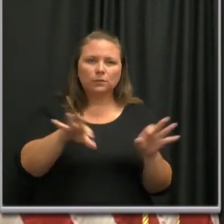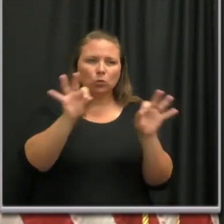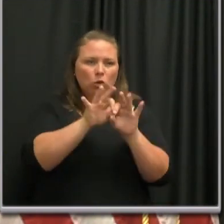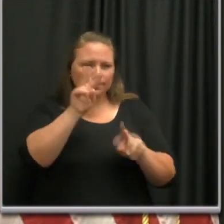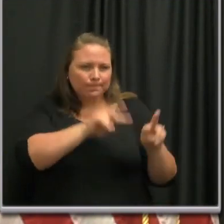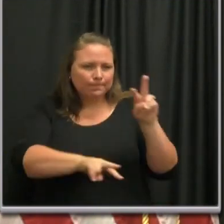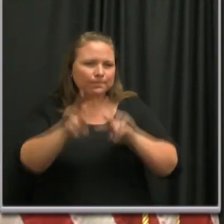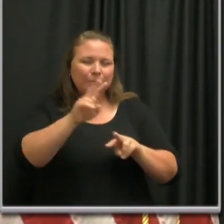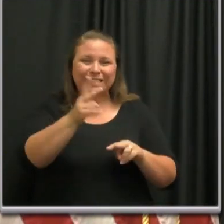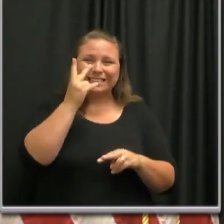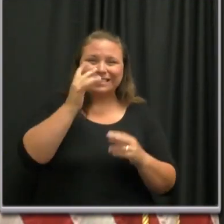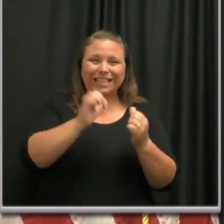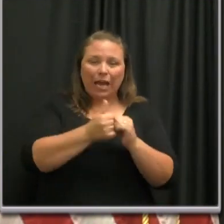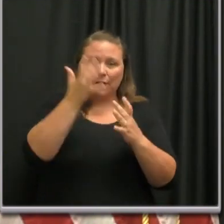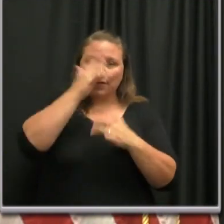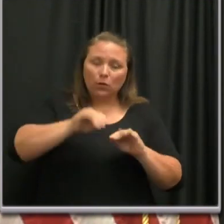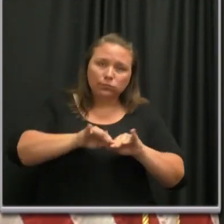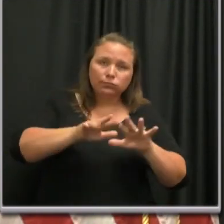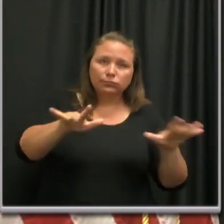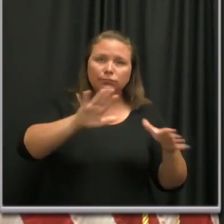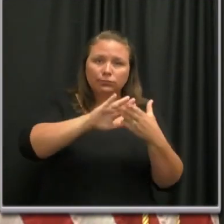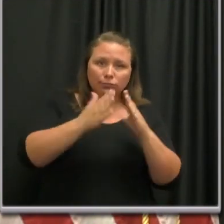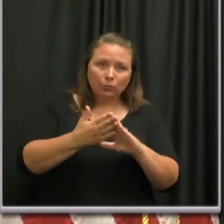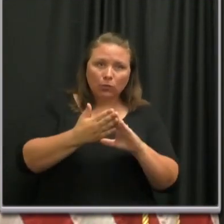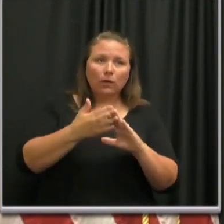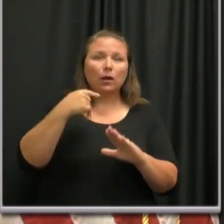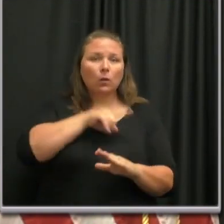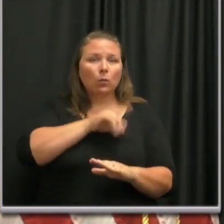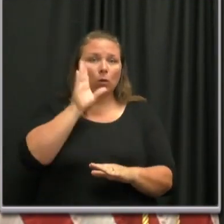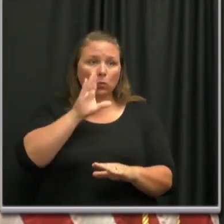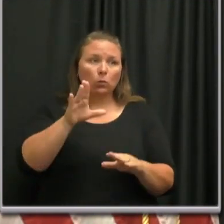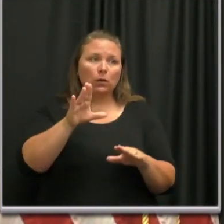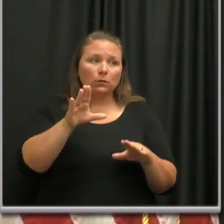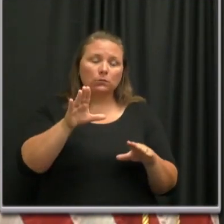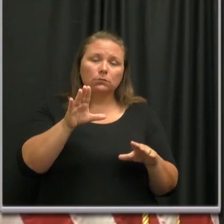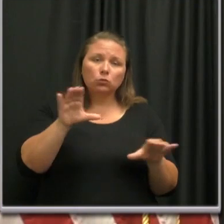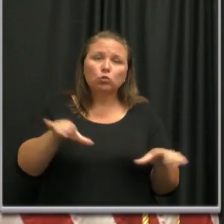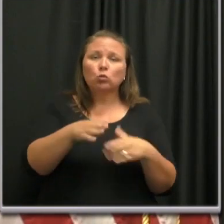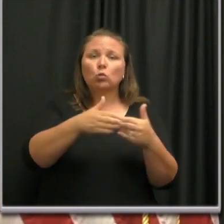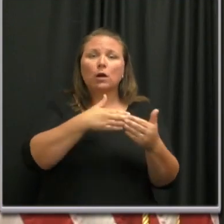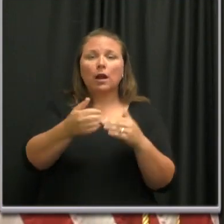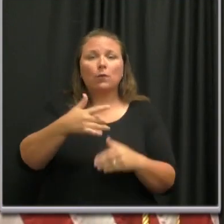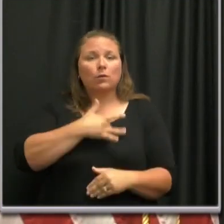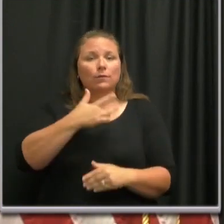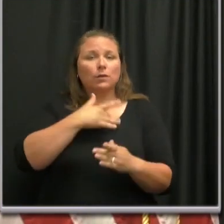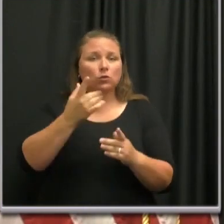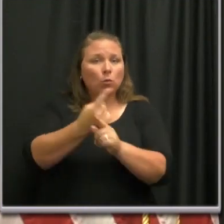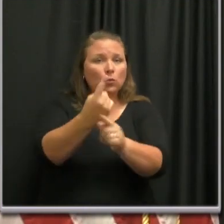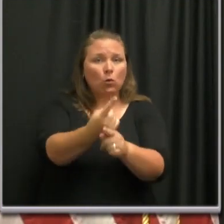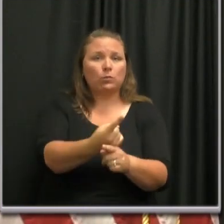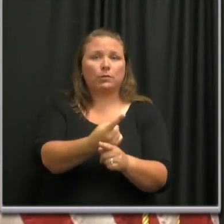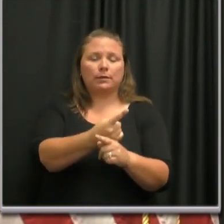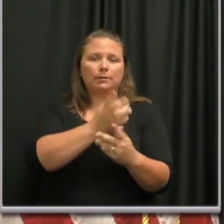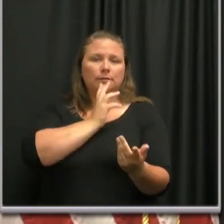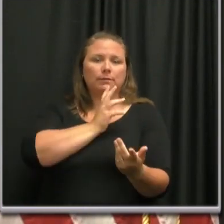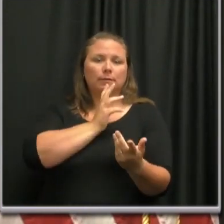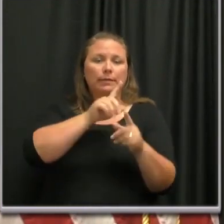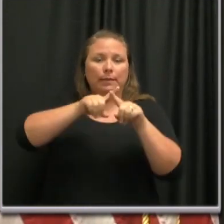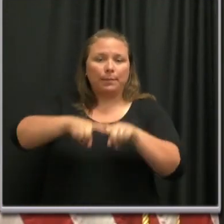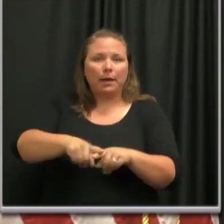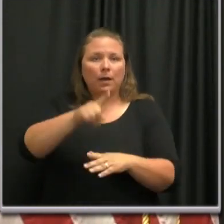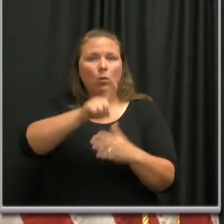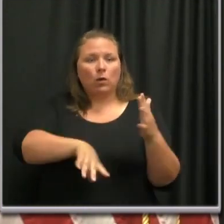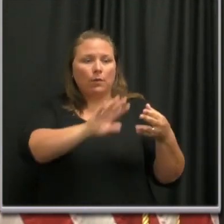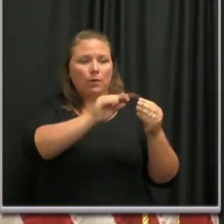this virus is spreading in the community, and that we would take appropriate action as we see fit based on what we're seeing with the data.